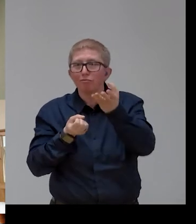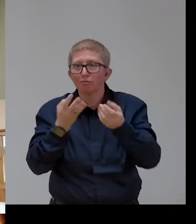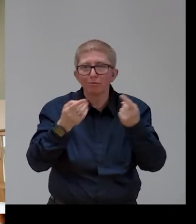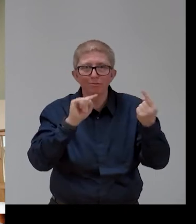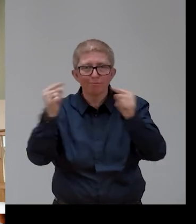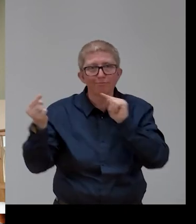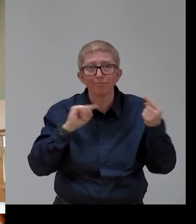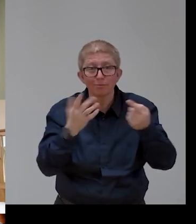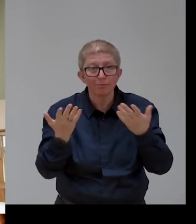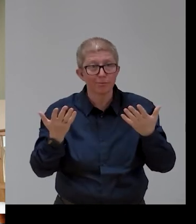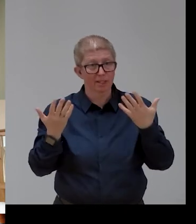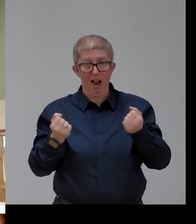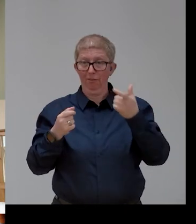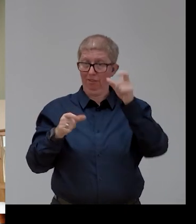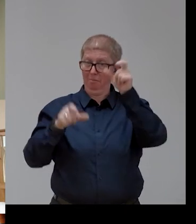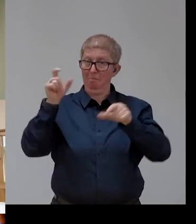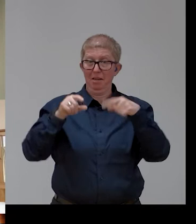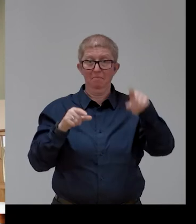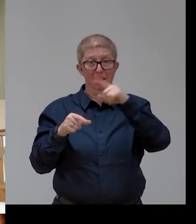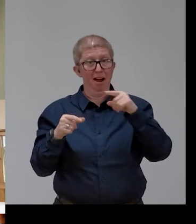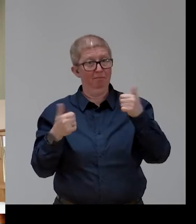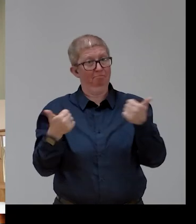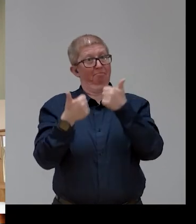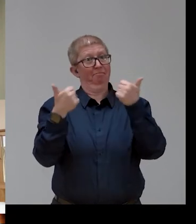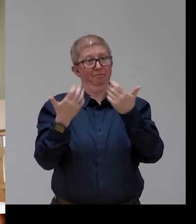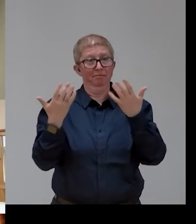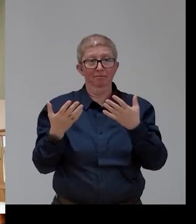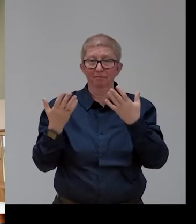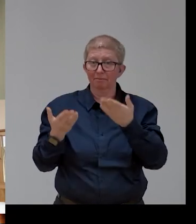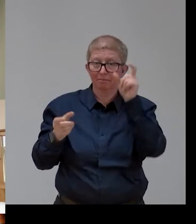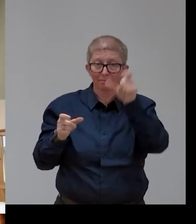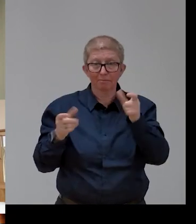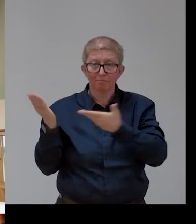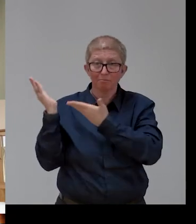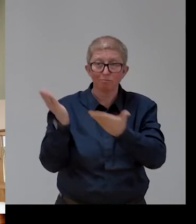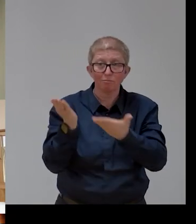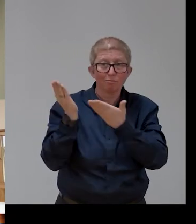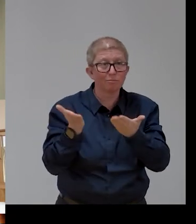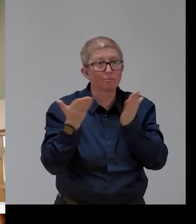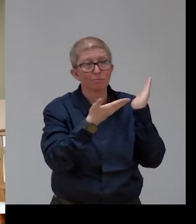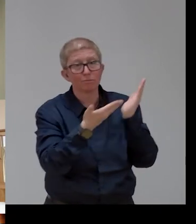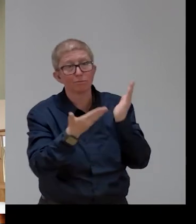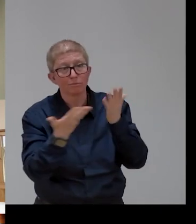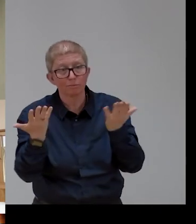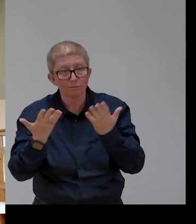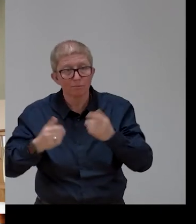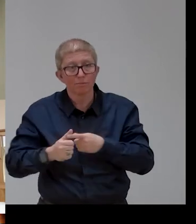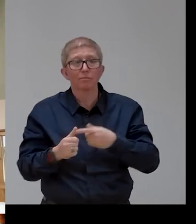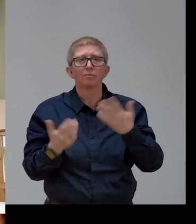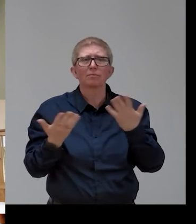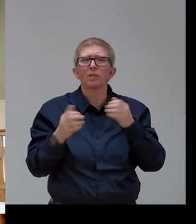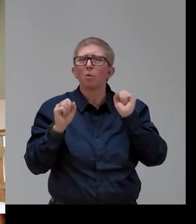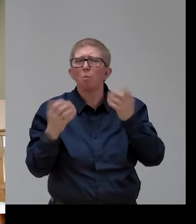let's now see what the different representatives of the different institutions can bring in